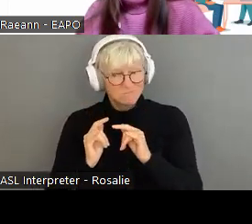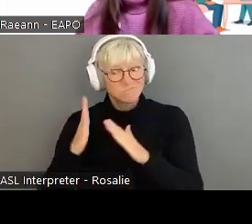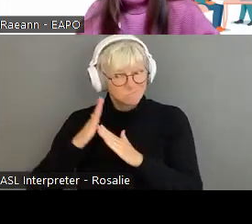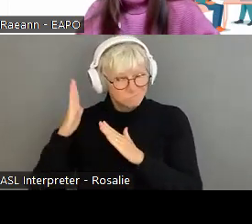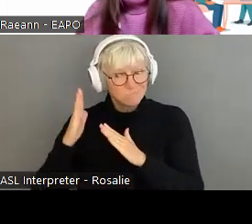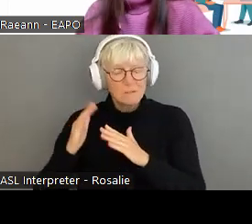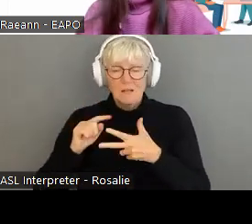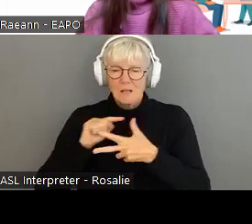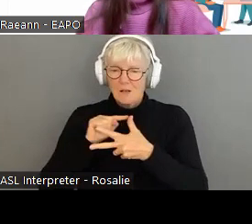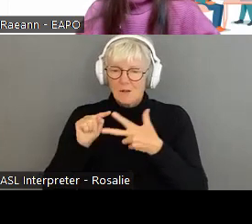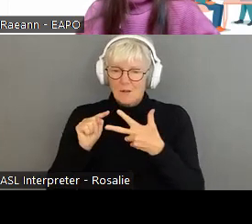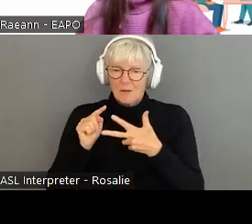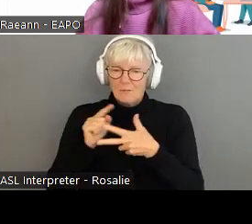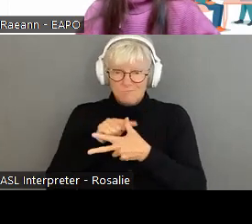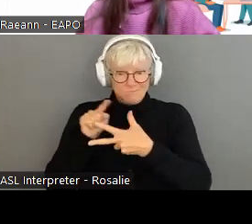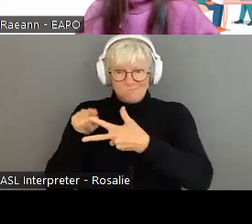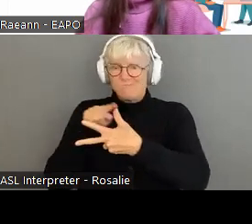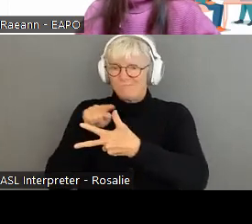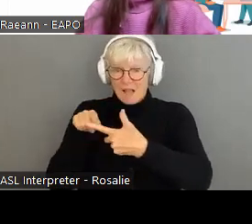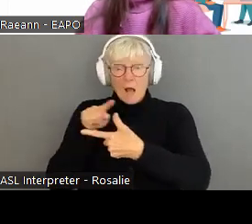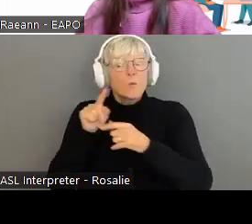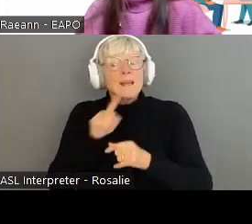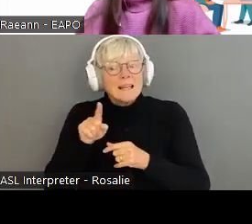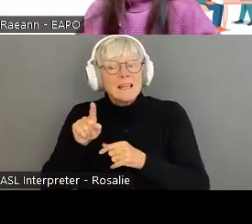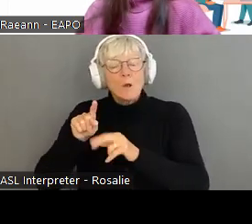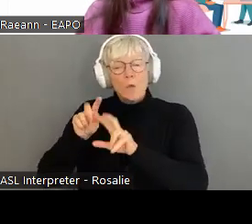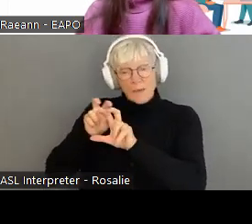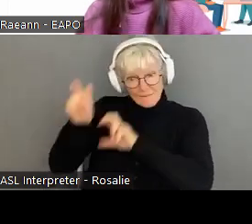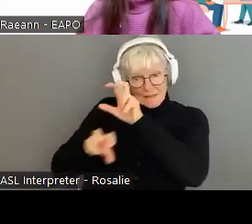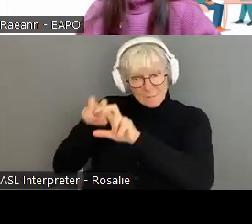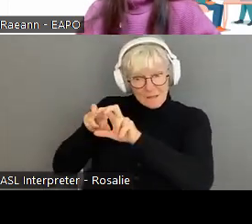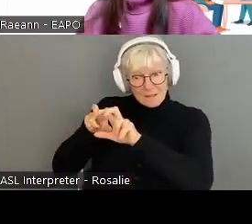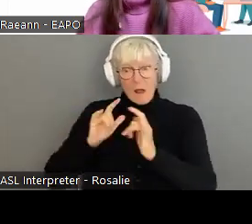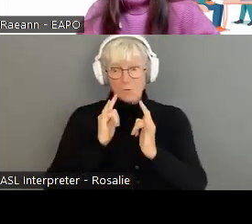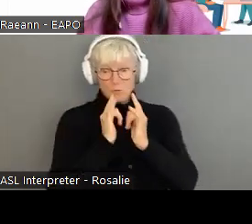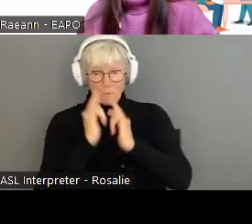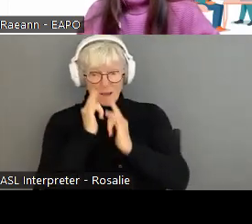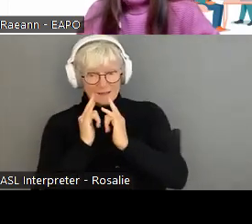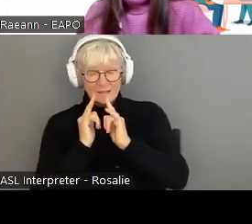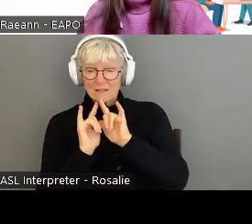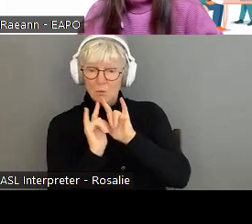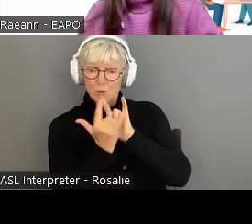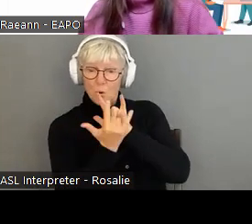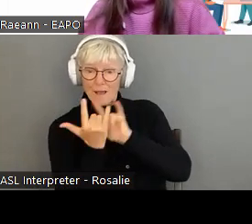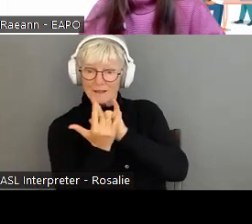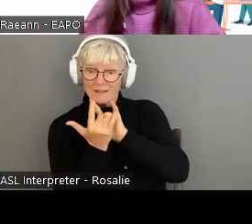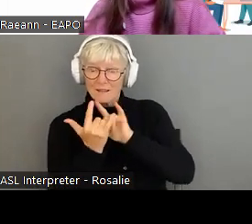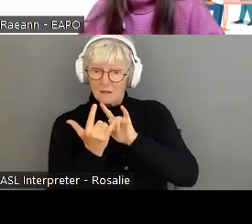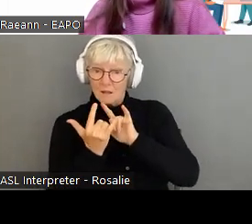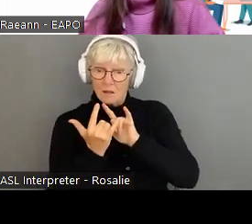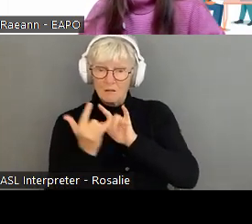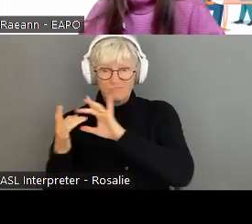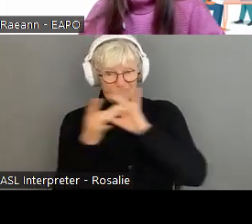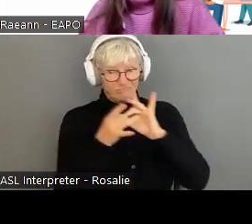we're actually seeing that those are, are intertwined a little bit where a victim may start communicating with a suspect online through a dating